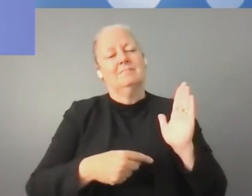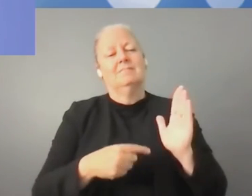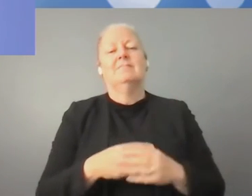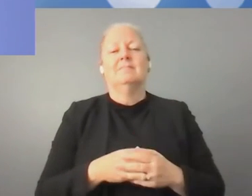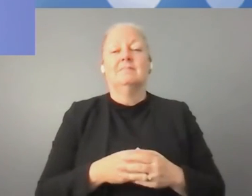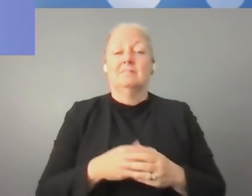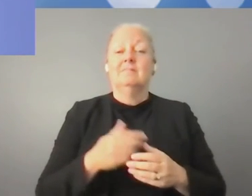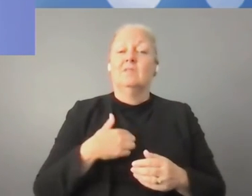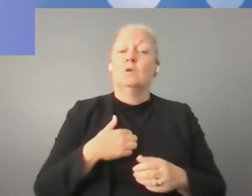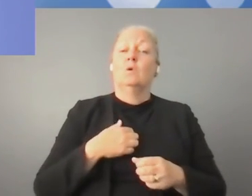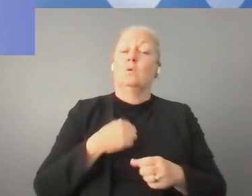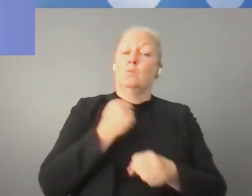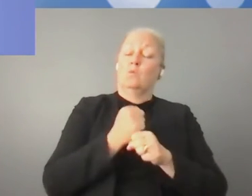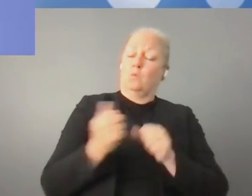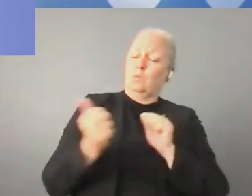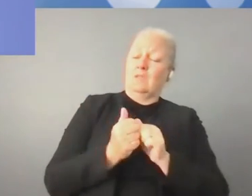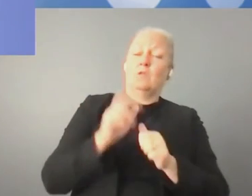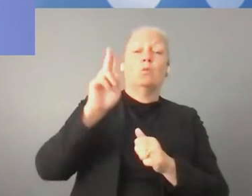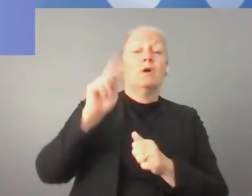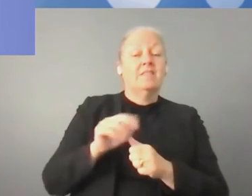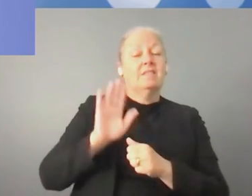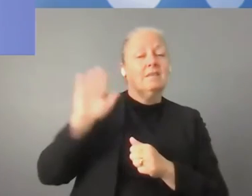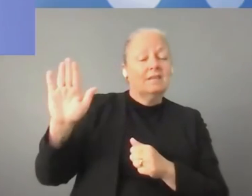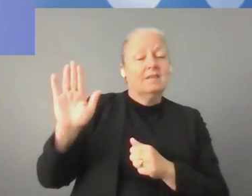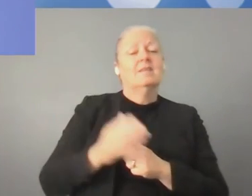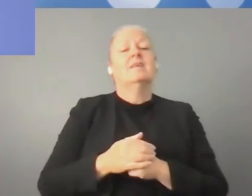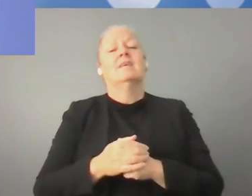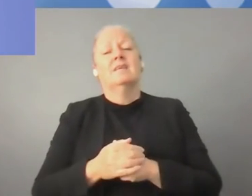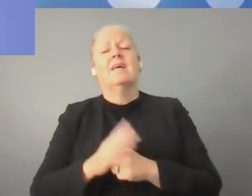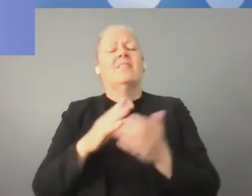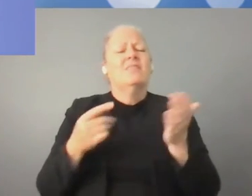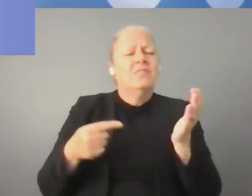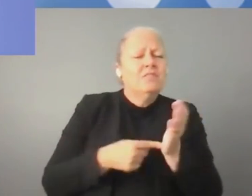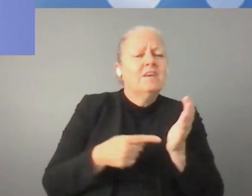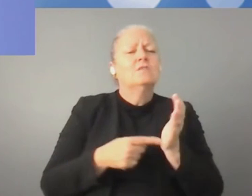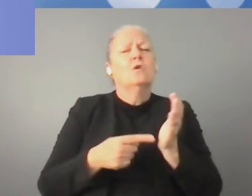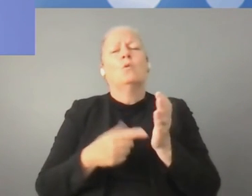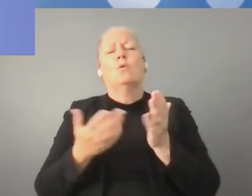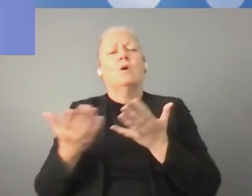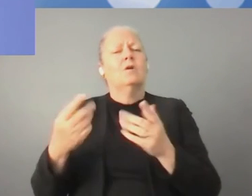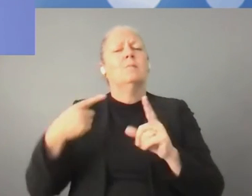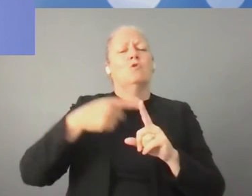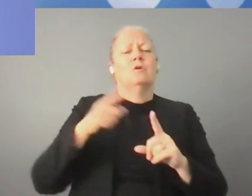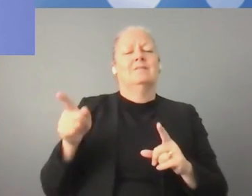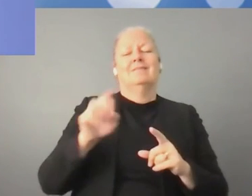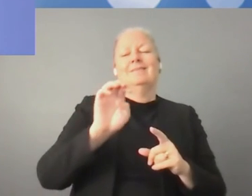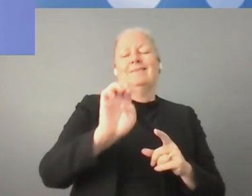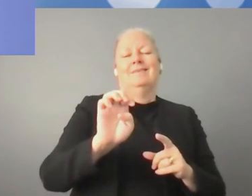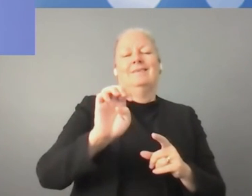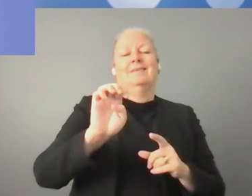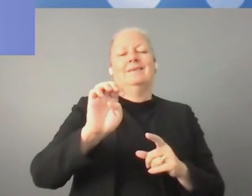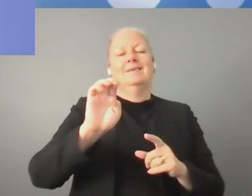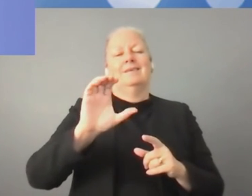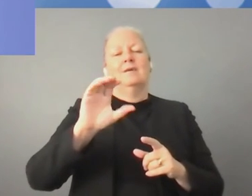UN system through ECOSOC and Technology Facilitating Mechanism to share our experiences and knowledge and how